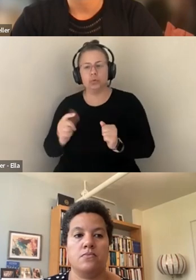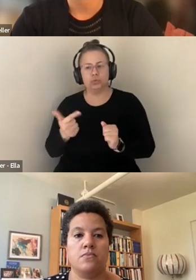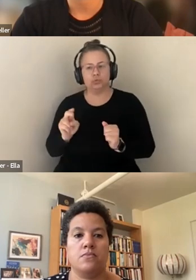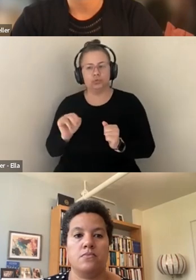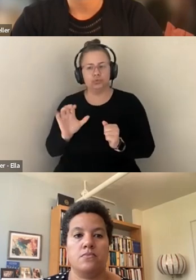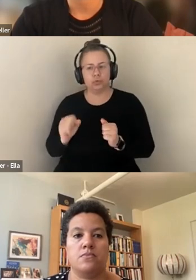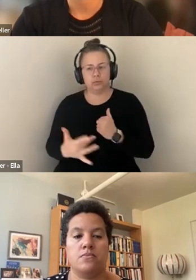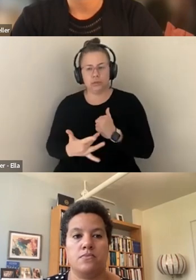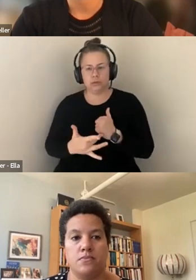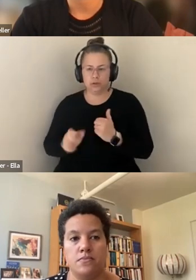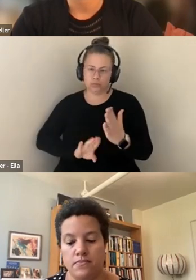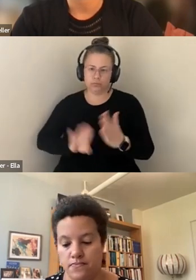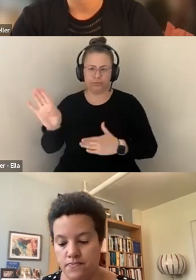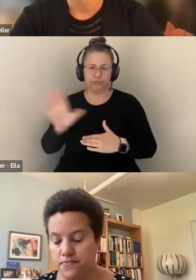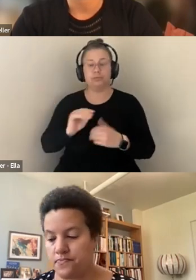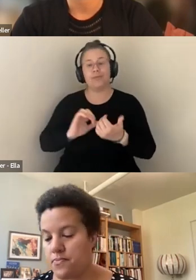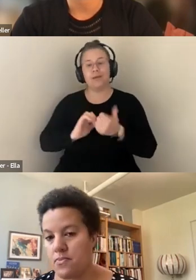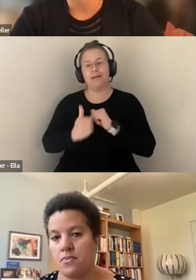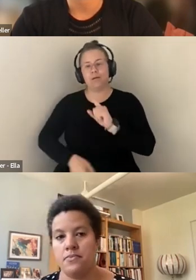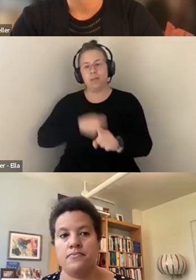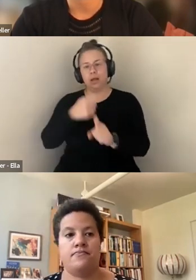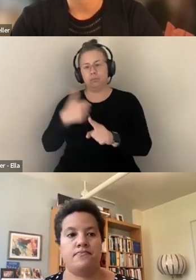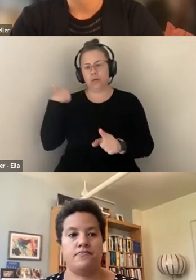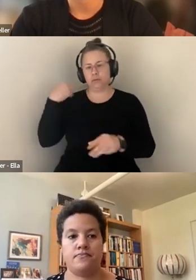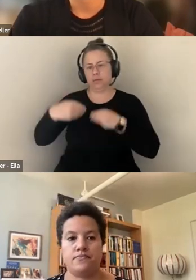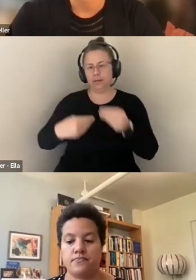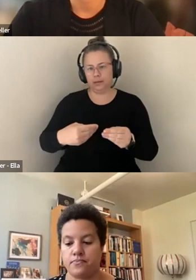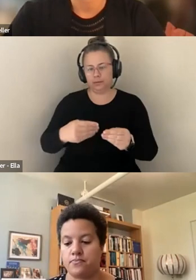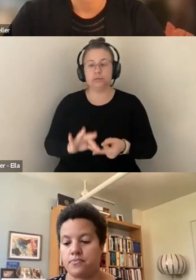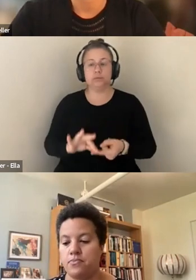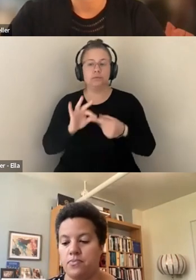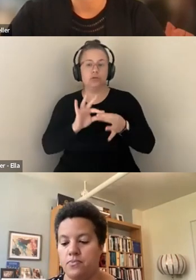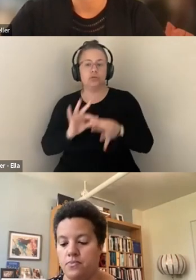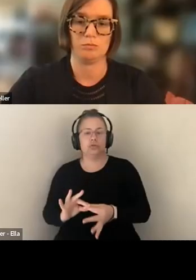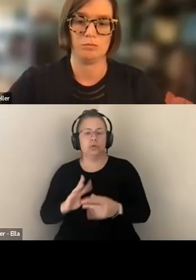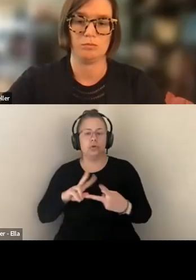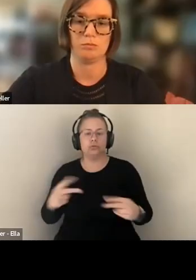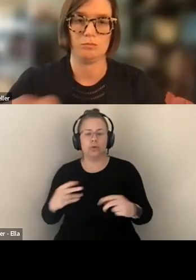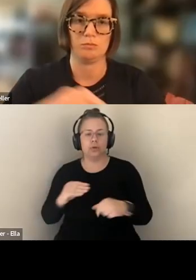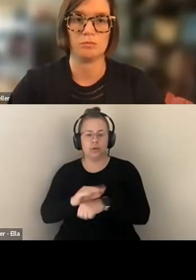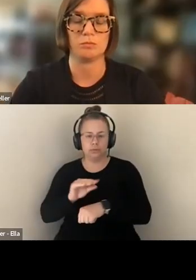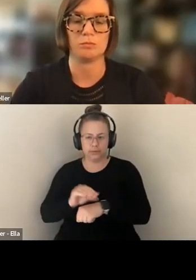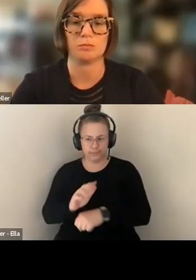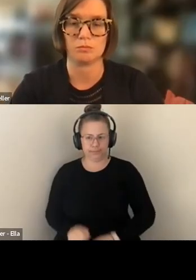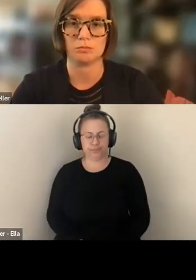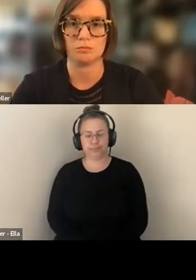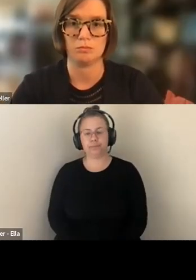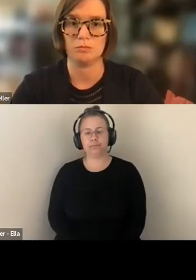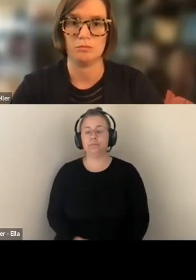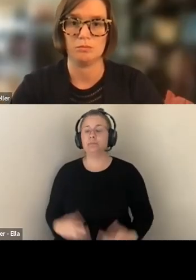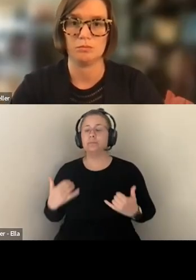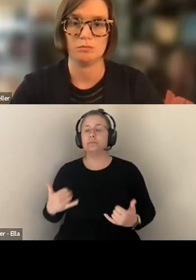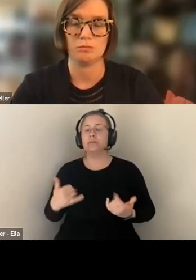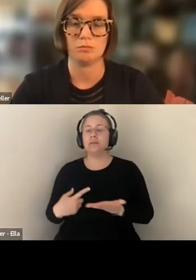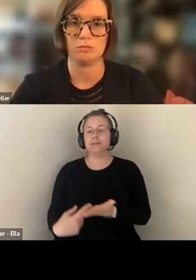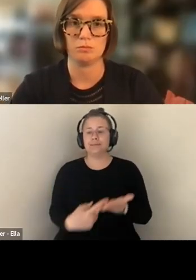LEGACIES OF EUGENICS, PARTICULARLY IN THE CONTEXT OF GENETIC COUNSELING. FOR TODAY'S ROUND TABLE, HAVE ASSEMBLED A GROUP